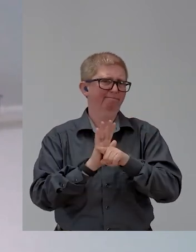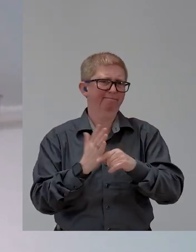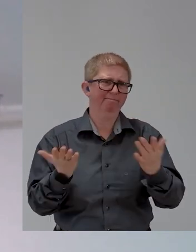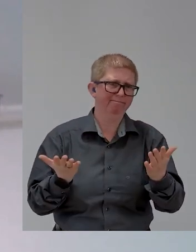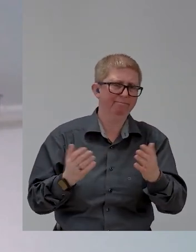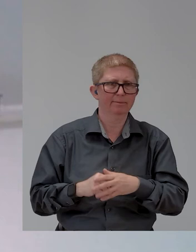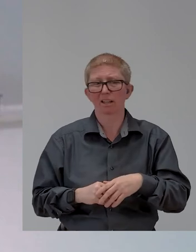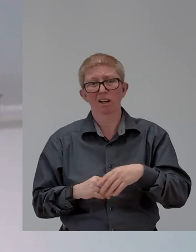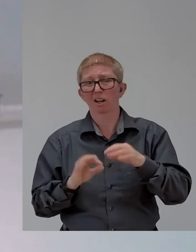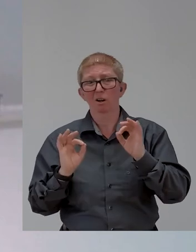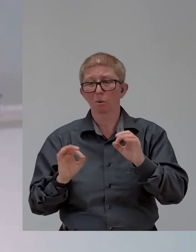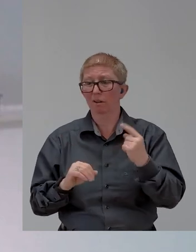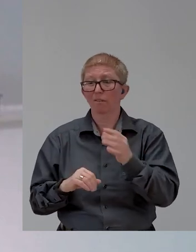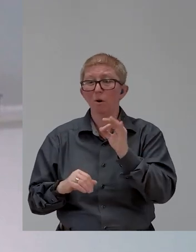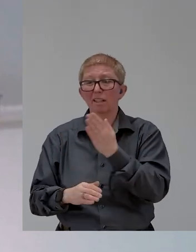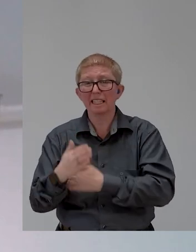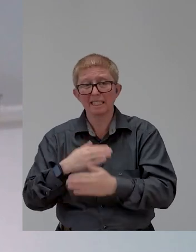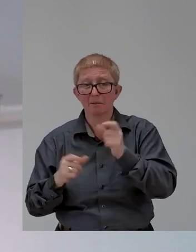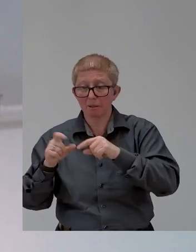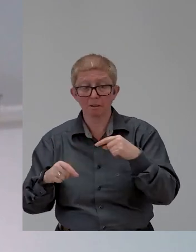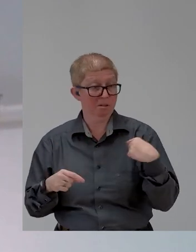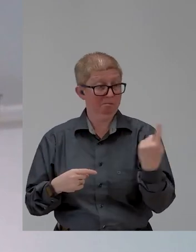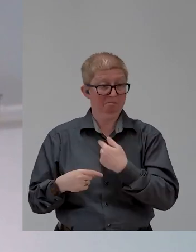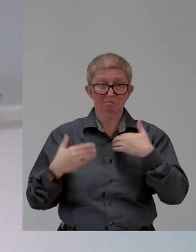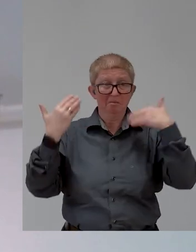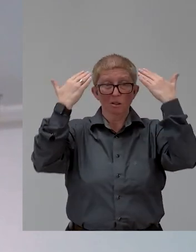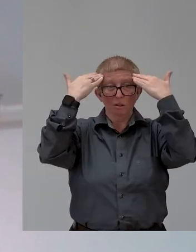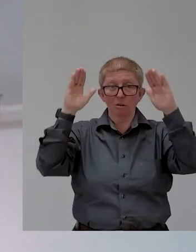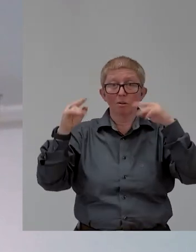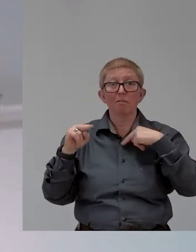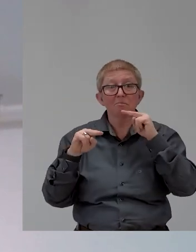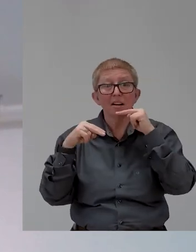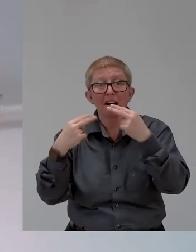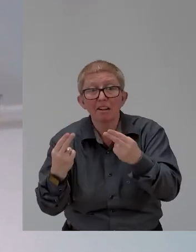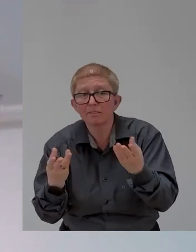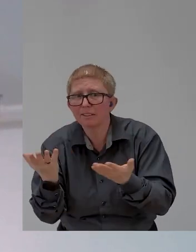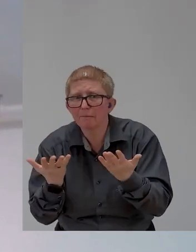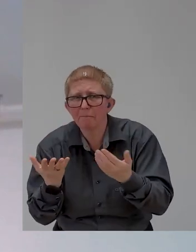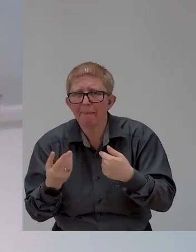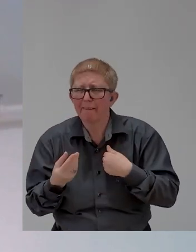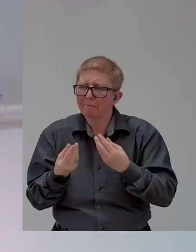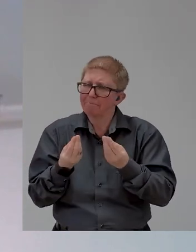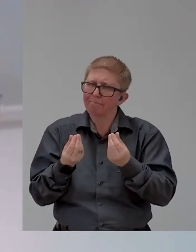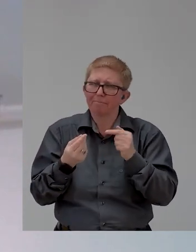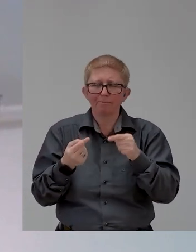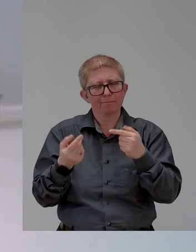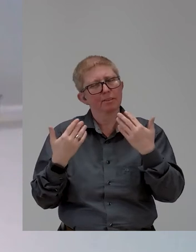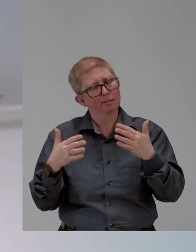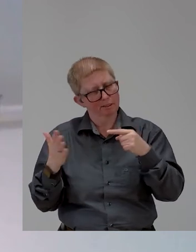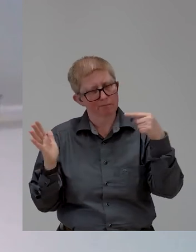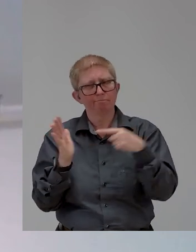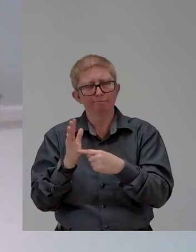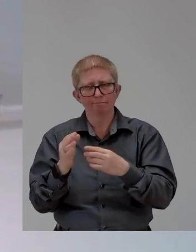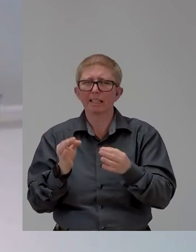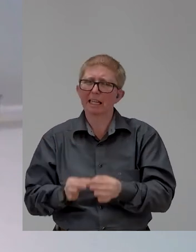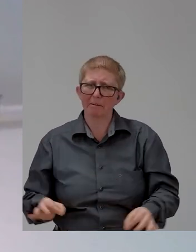I threw three of them out for you because I honestly feel that we are at a tipping point. We are at a point where we need to be very